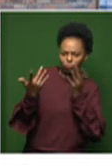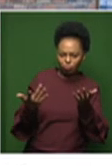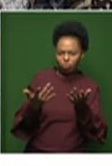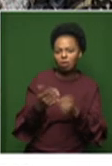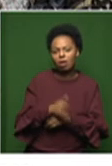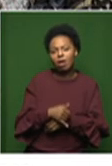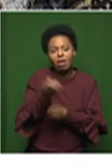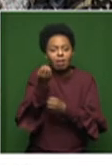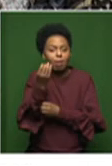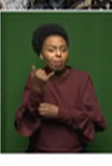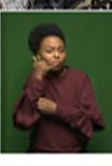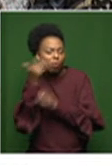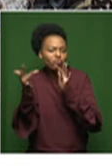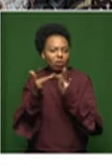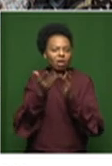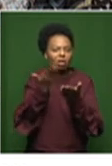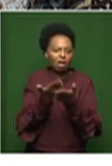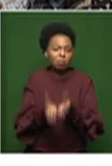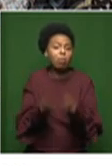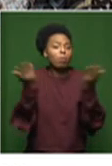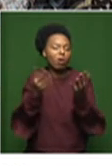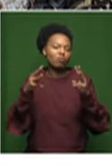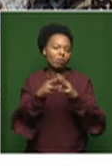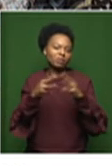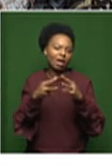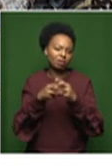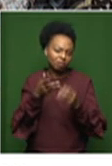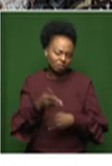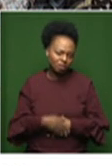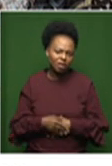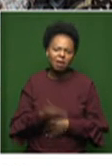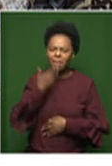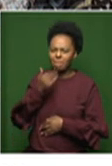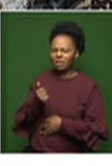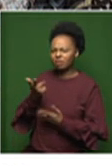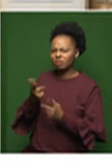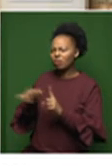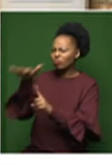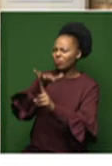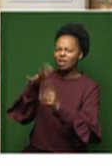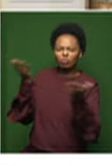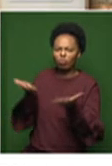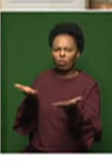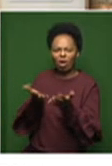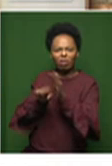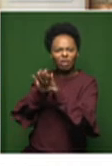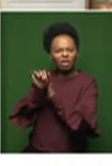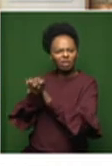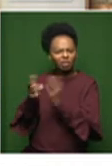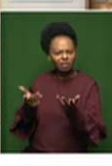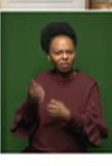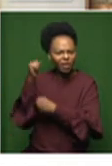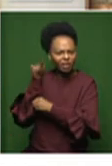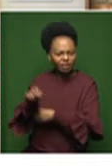are on our website. Okay. And please do share the location of the bag factory. Well, the bag